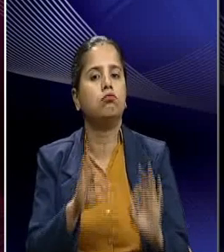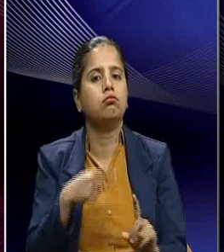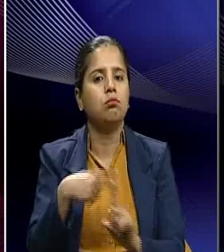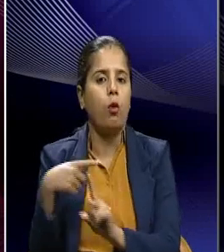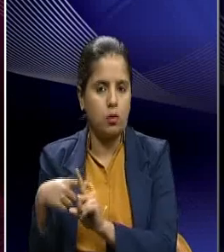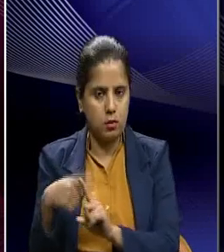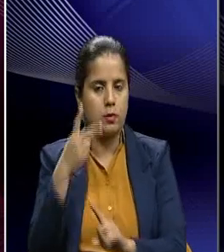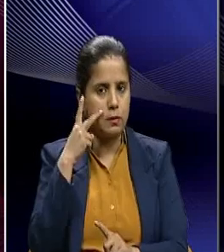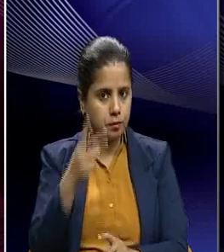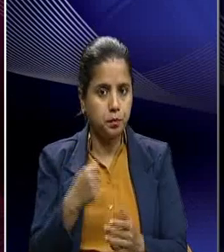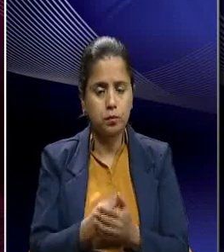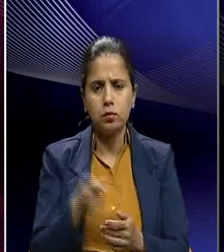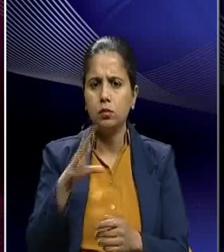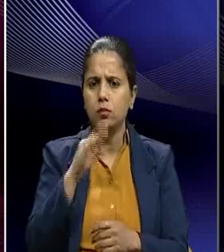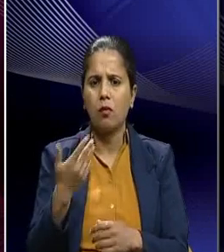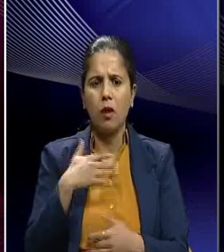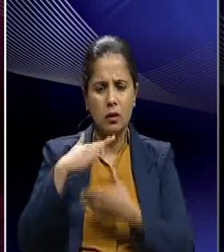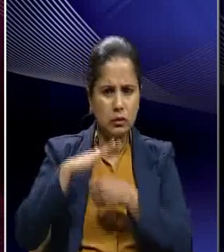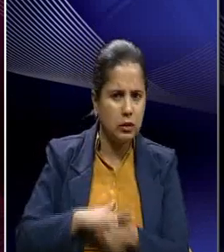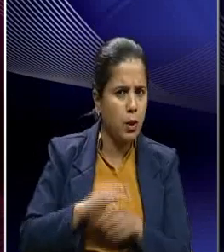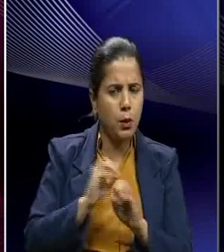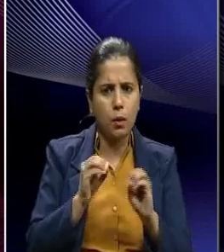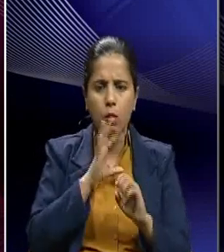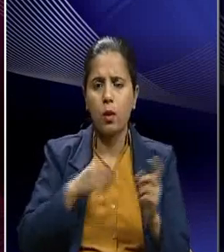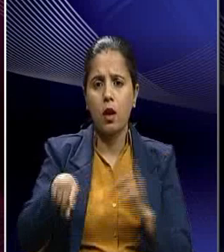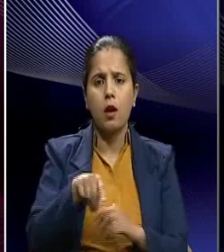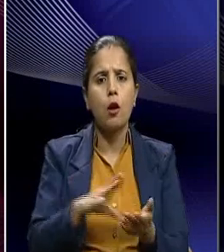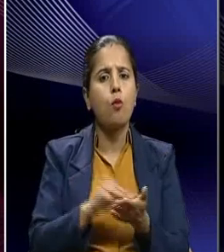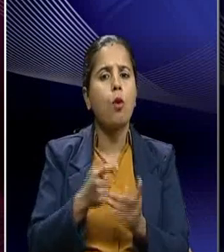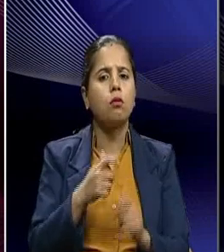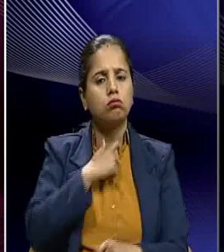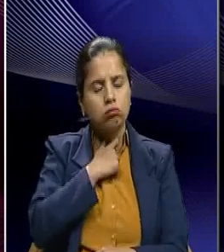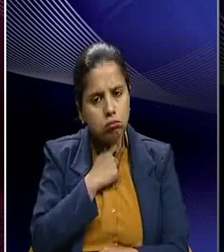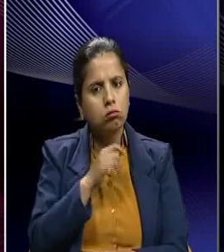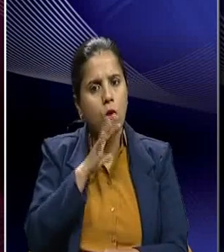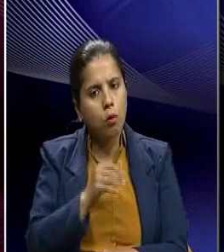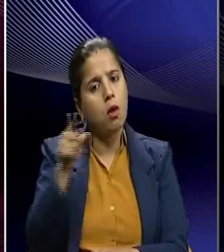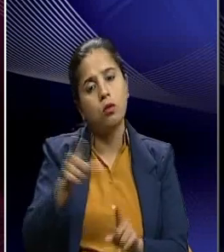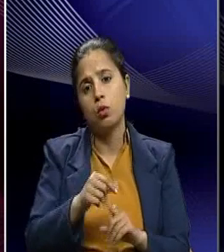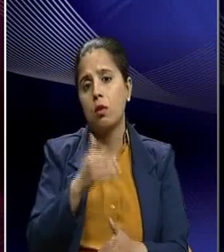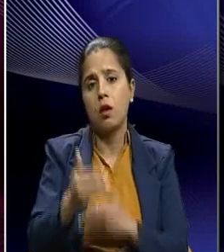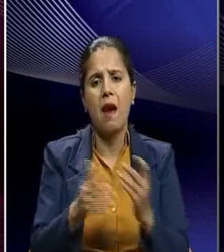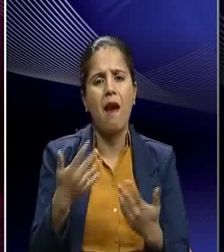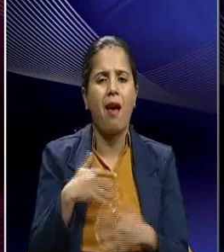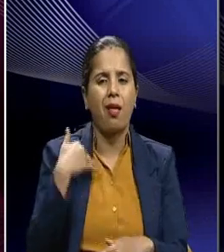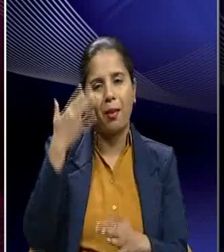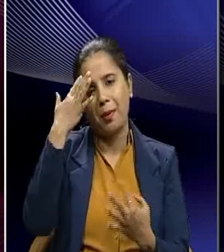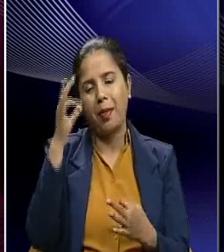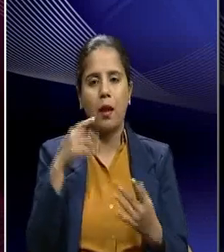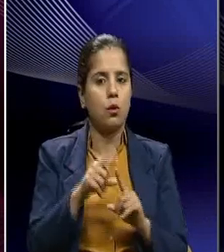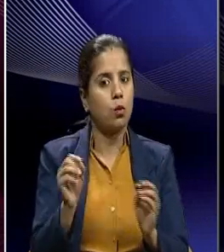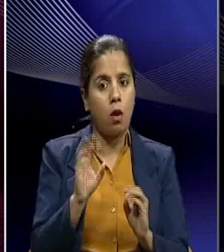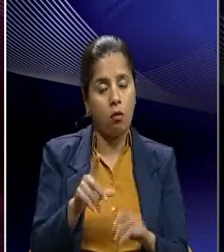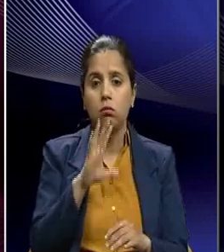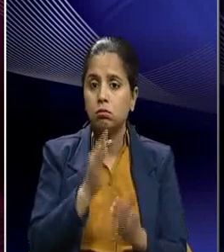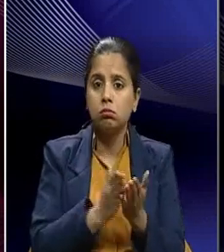irrepressible spirit and unwavering moral commitment and because of these kinds of